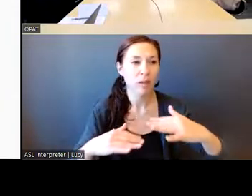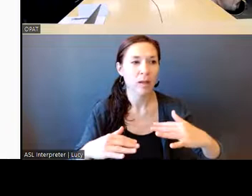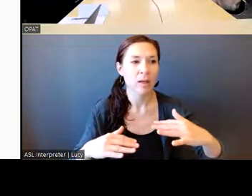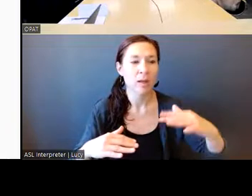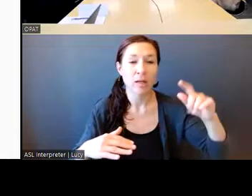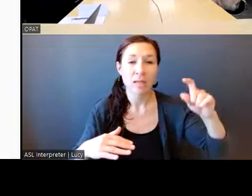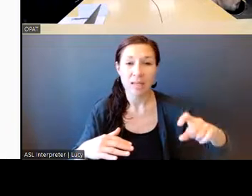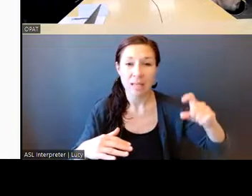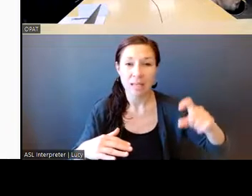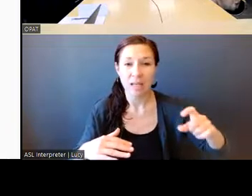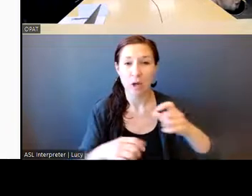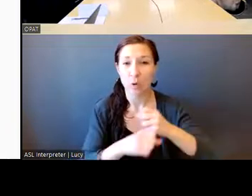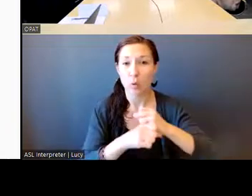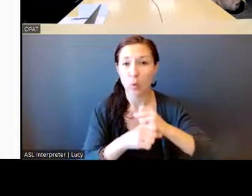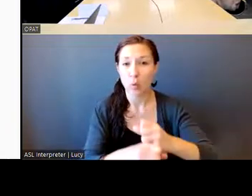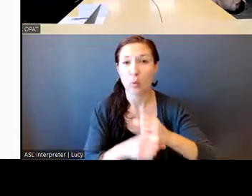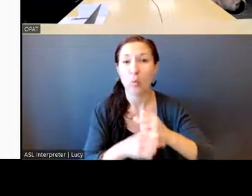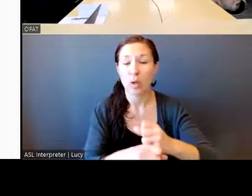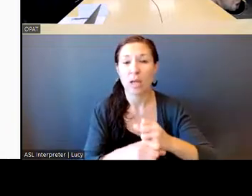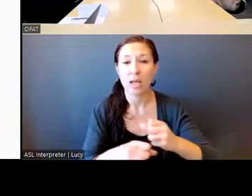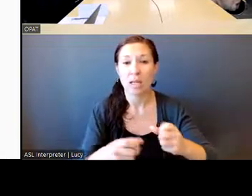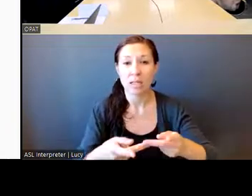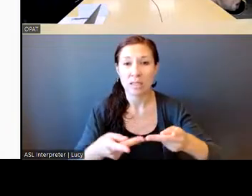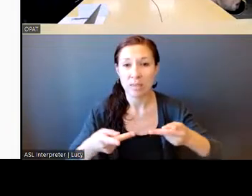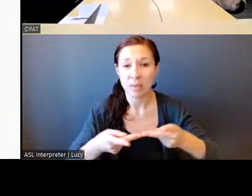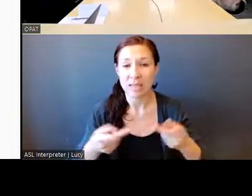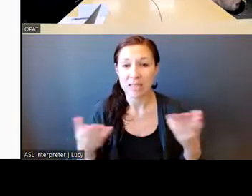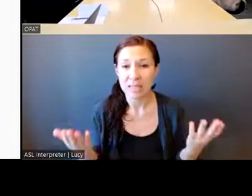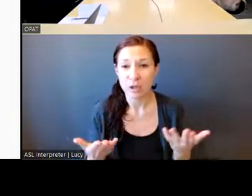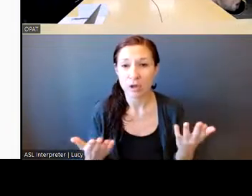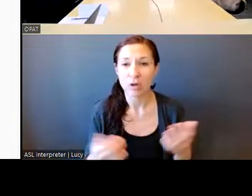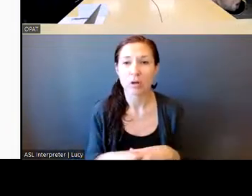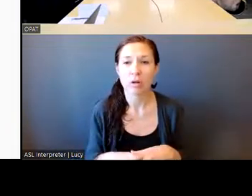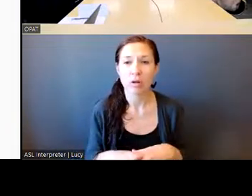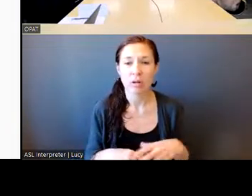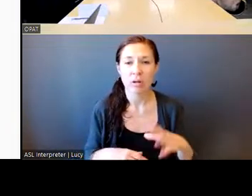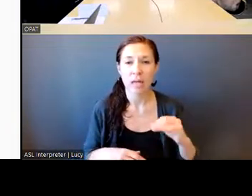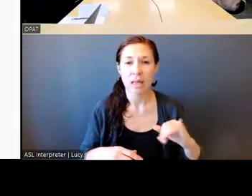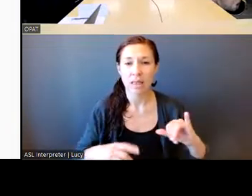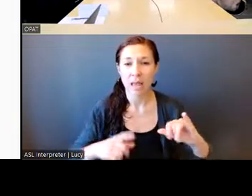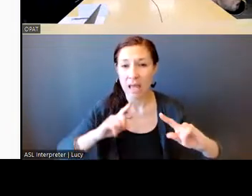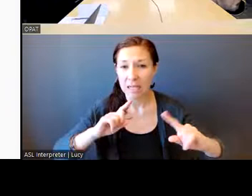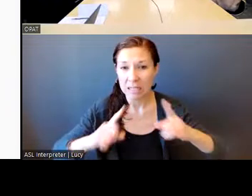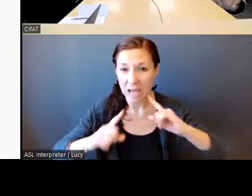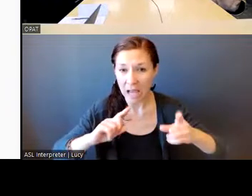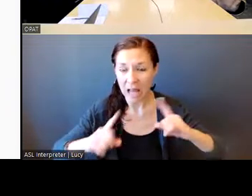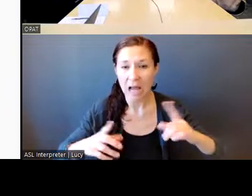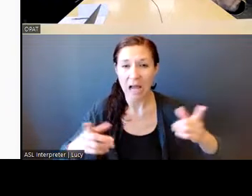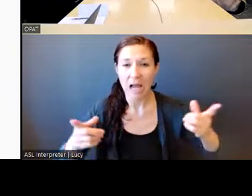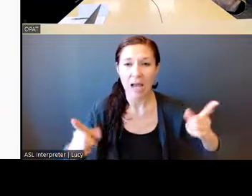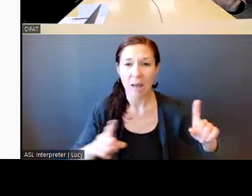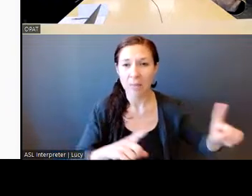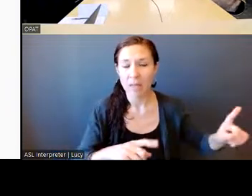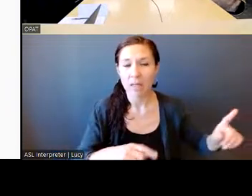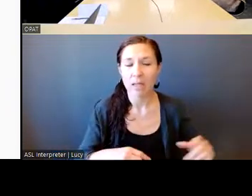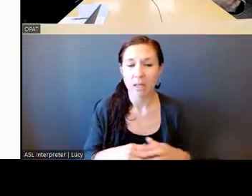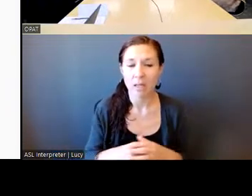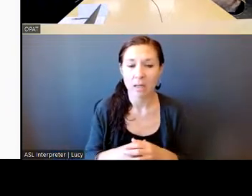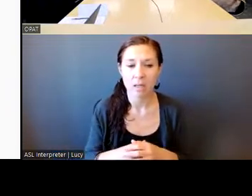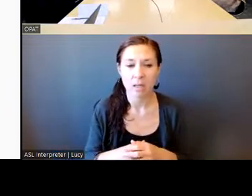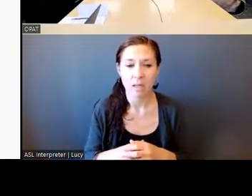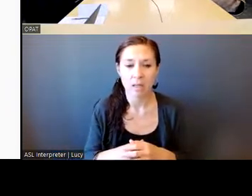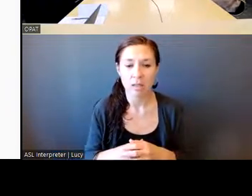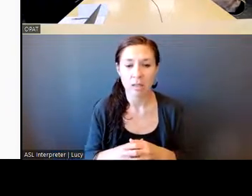and create the dialogue in the community. So again, the marches aren't happening, but our feet are still moving and we do need to create these conversations